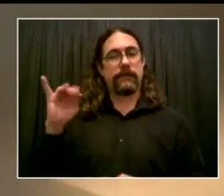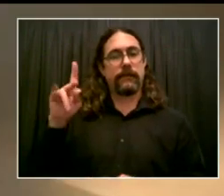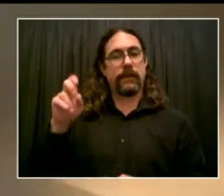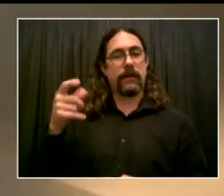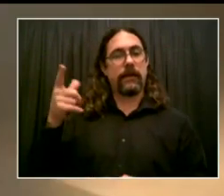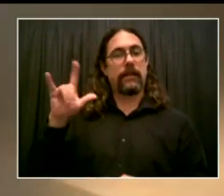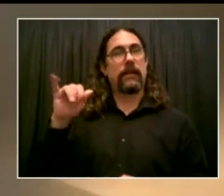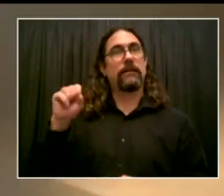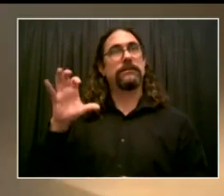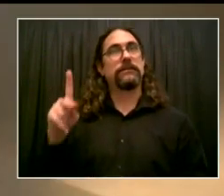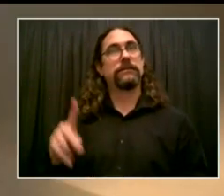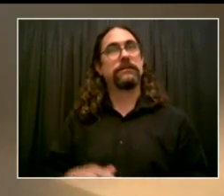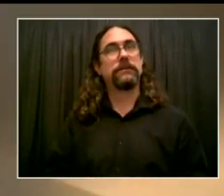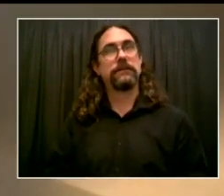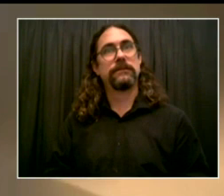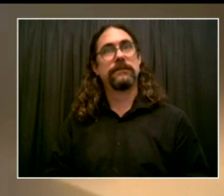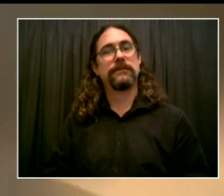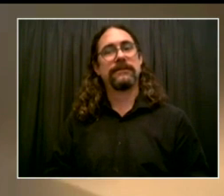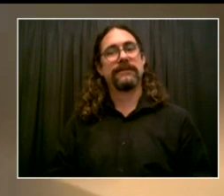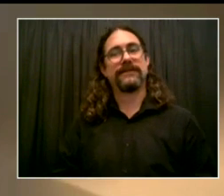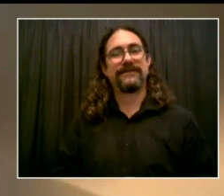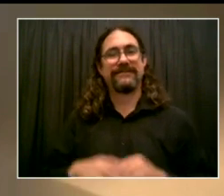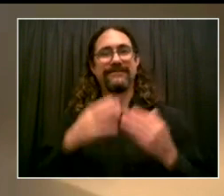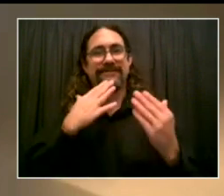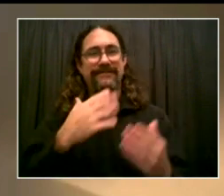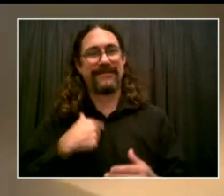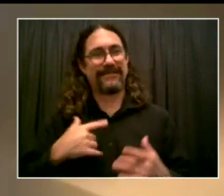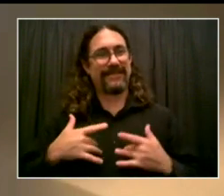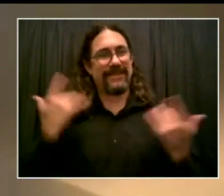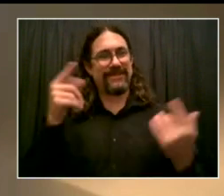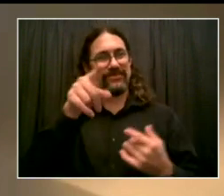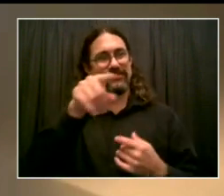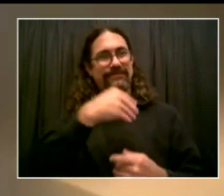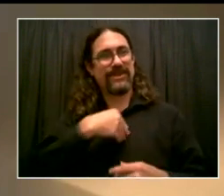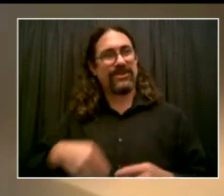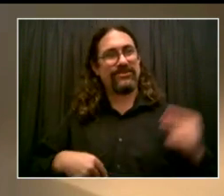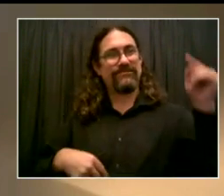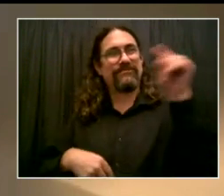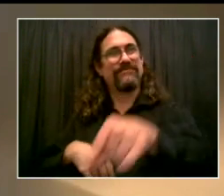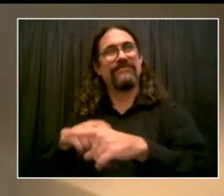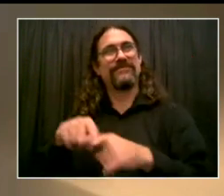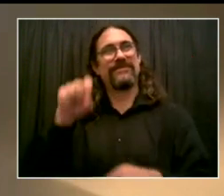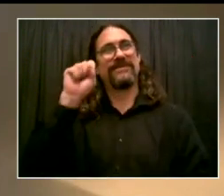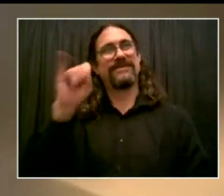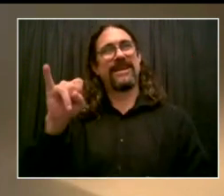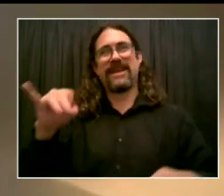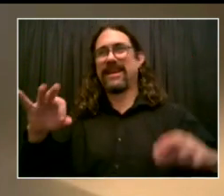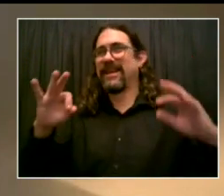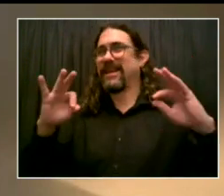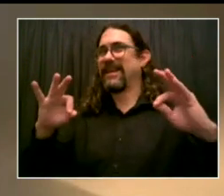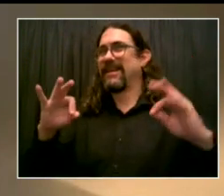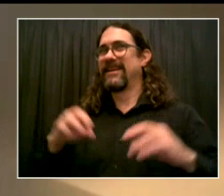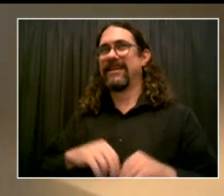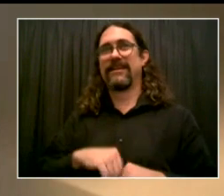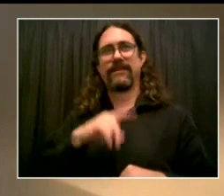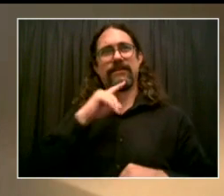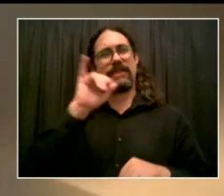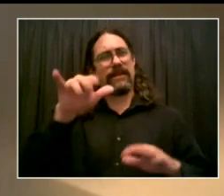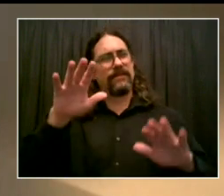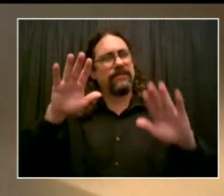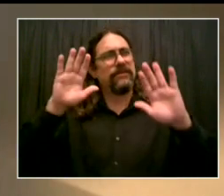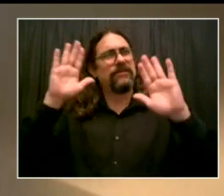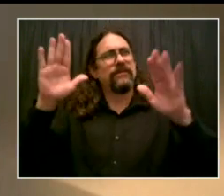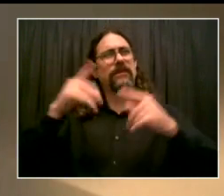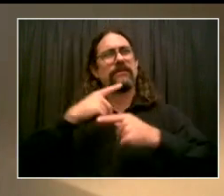This is great. No one is more deserving of this honor than Bill Murphy. I've